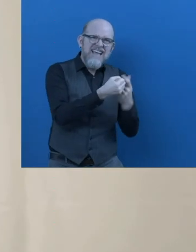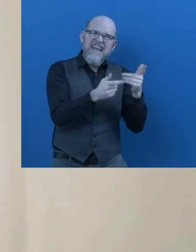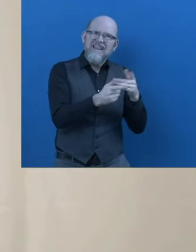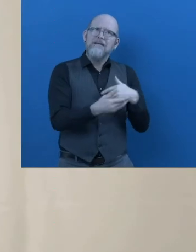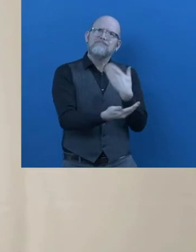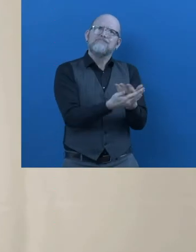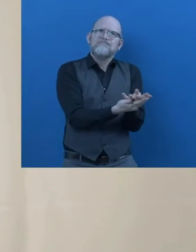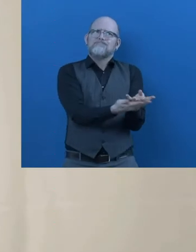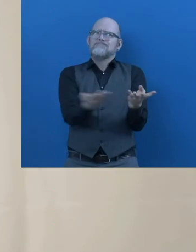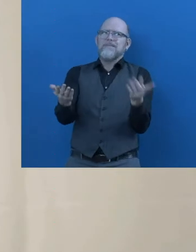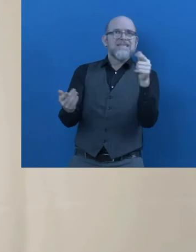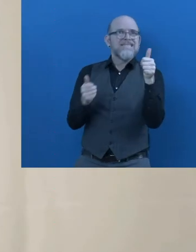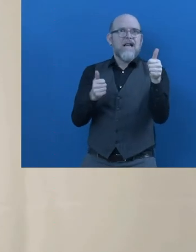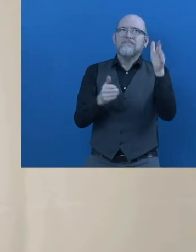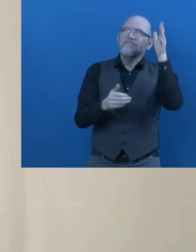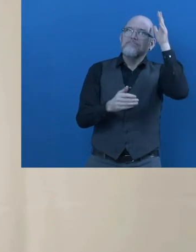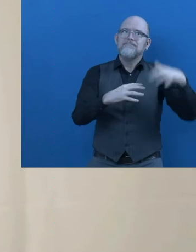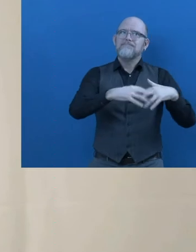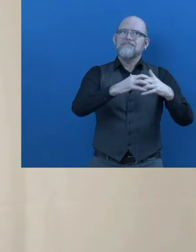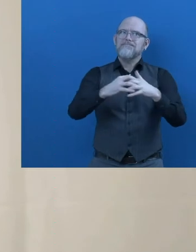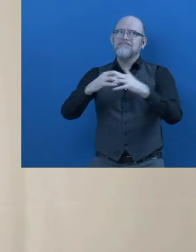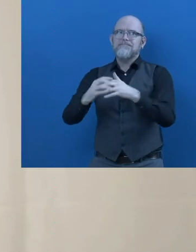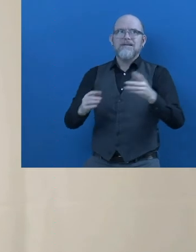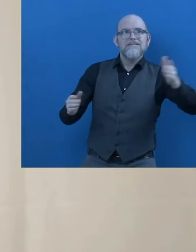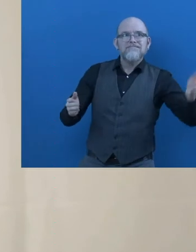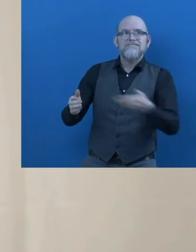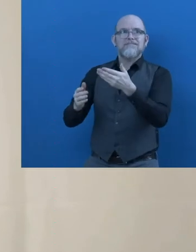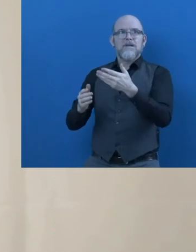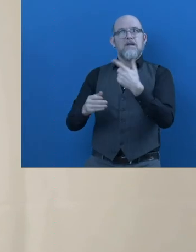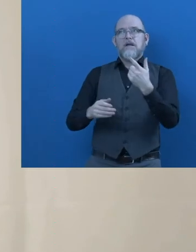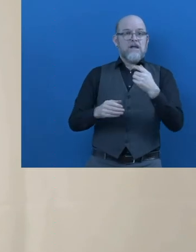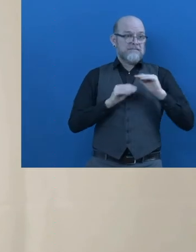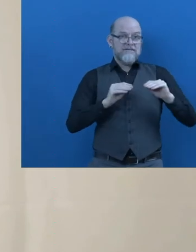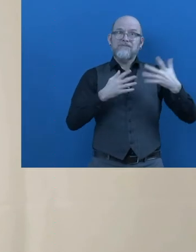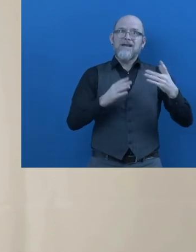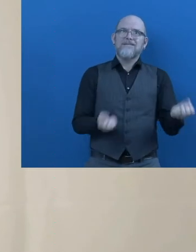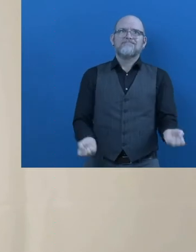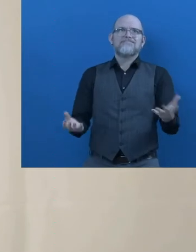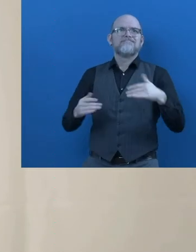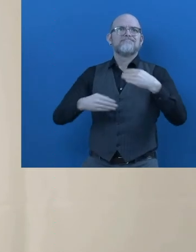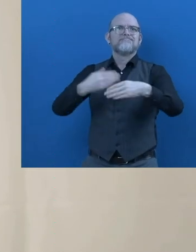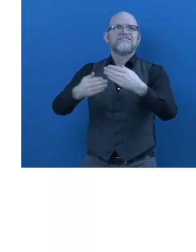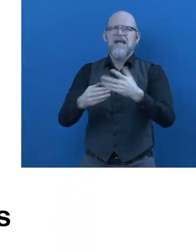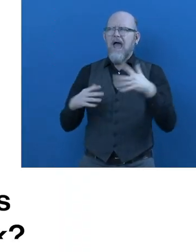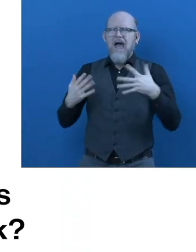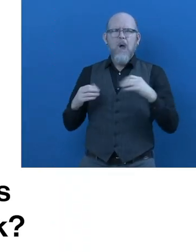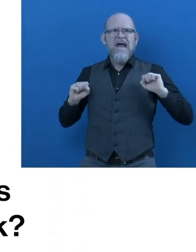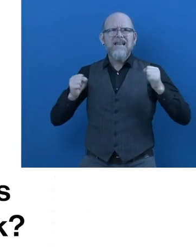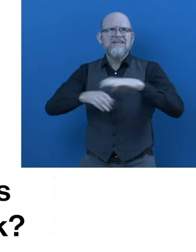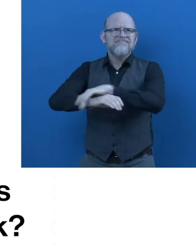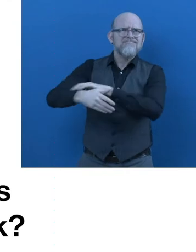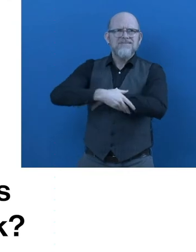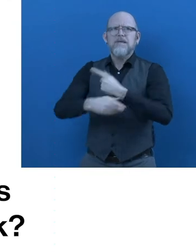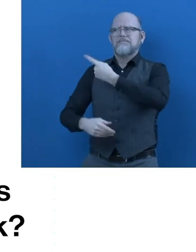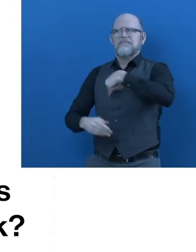as possible to enable them to assess jobs and or become self-employed after they have been trained. How does Special